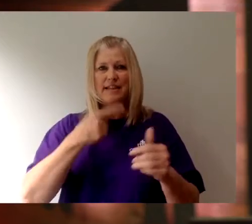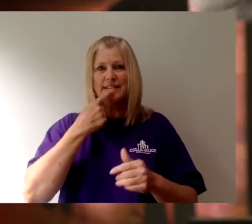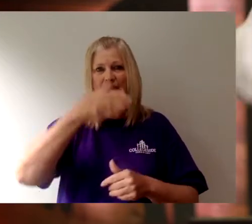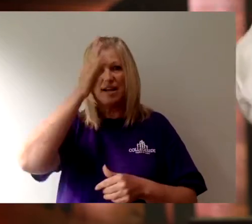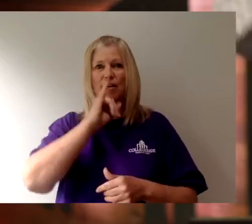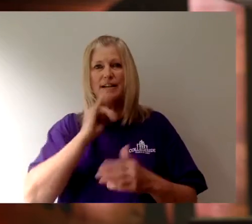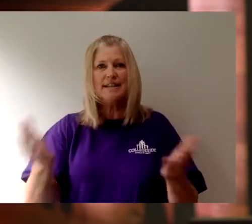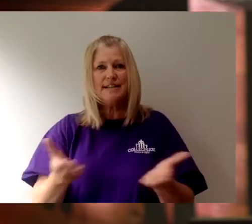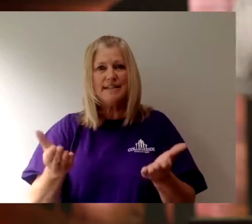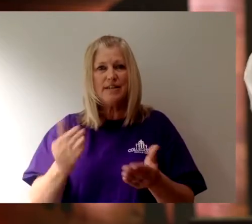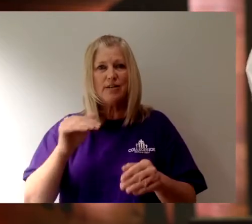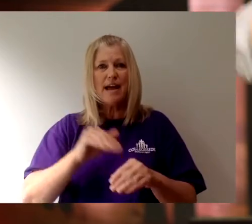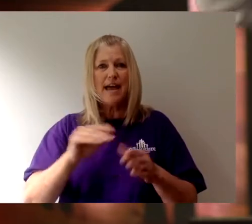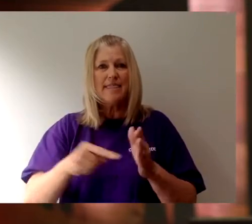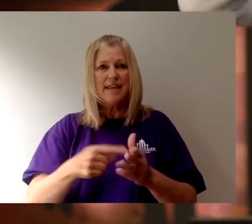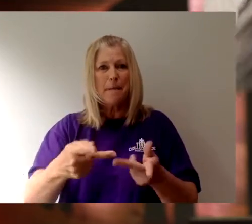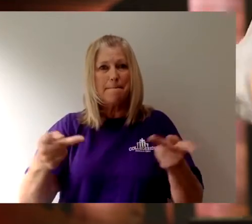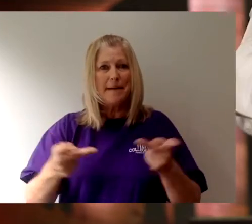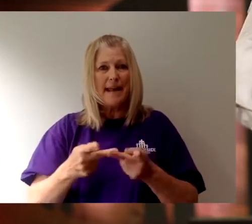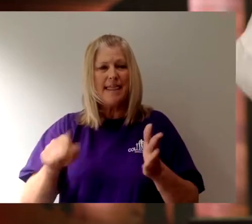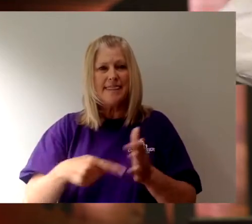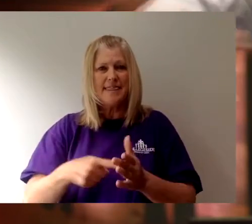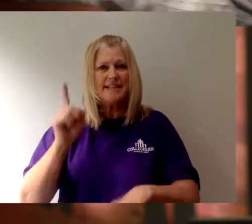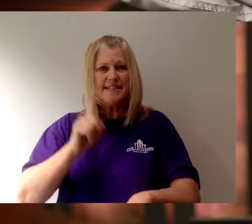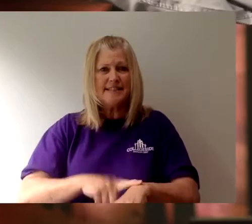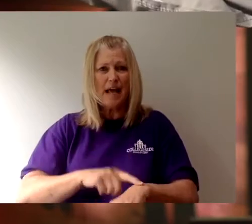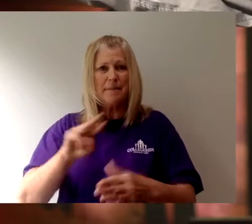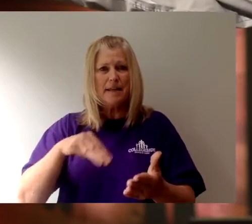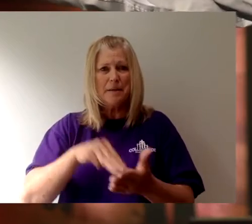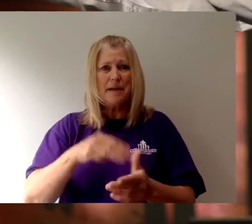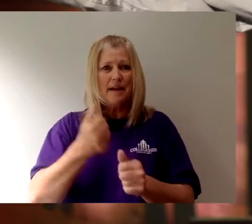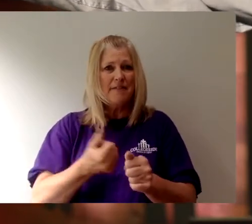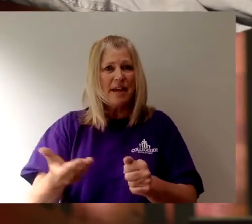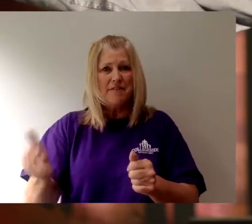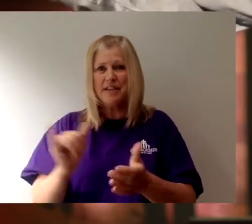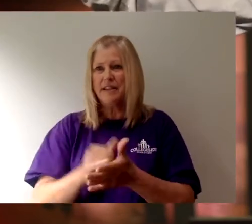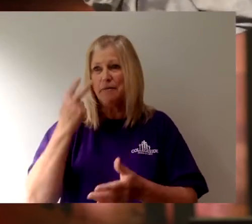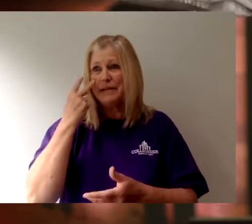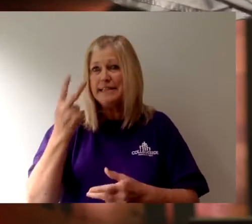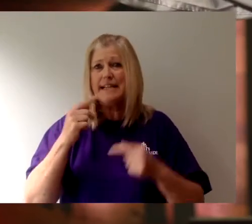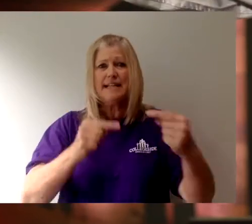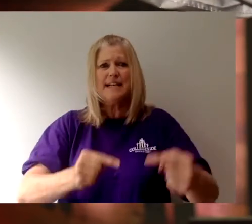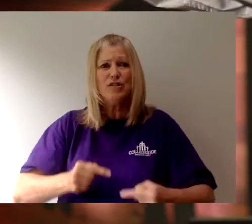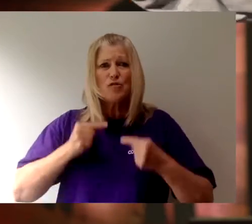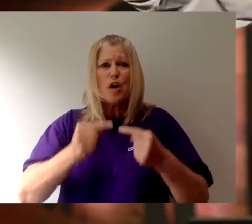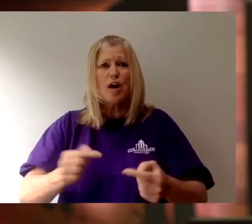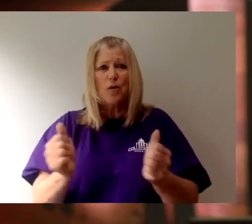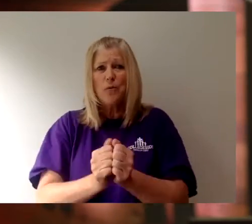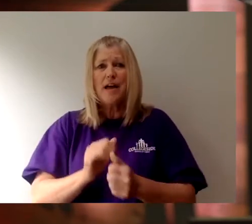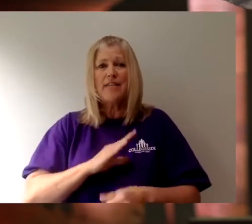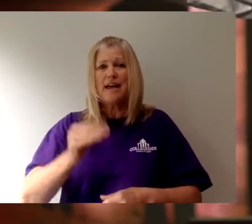here, in this place, at this time, in the midst of everything we see, and struggle with,